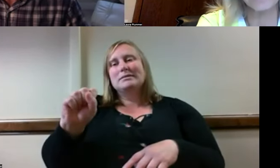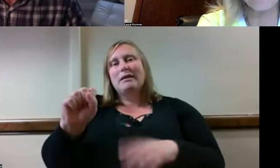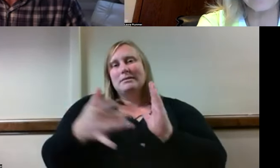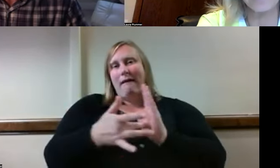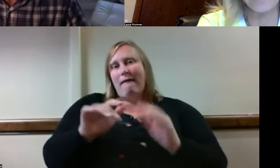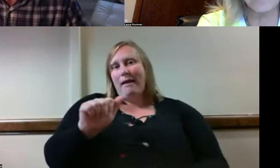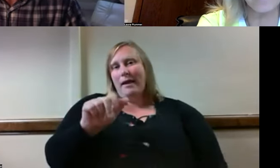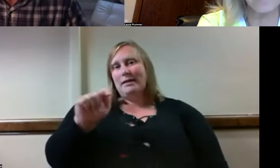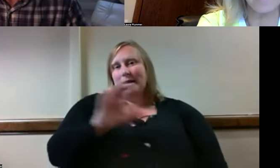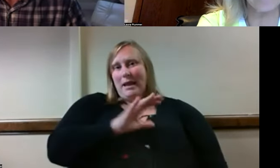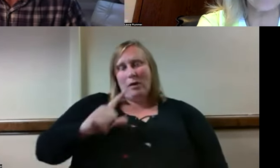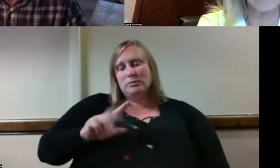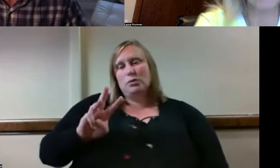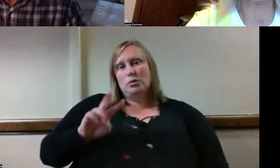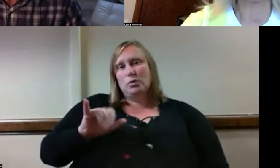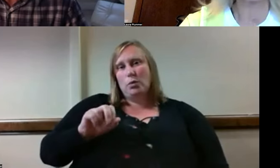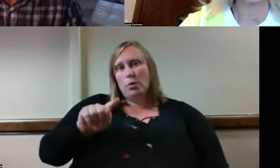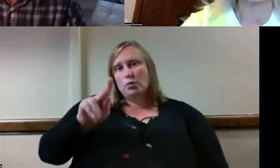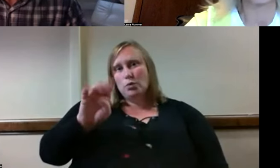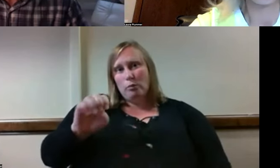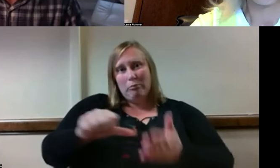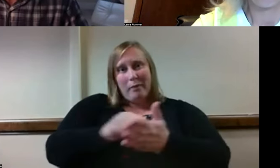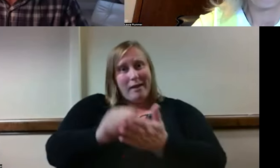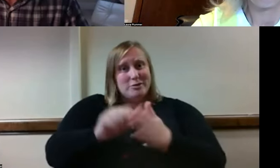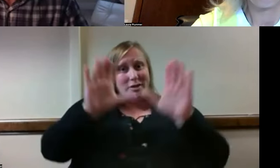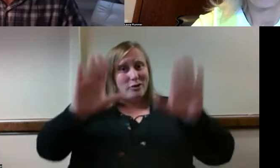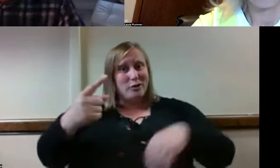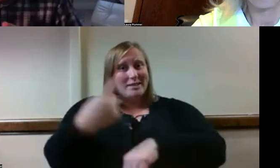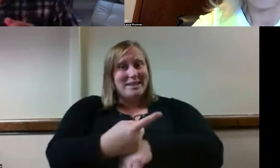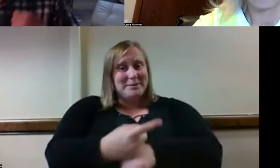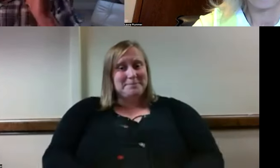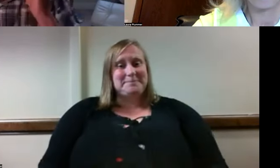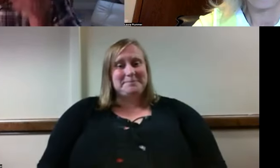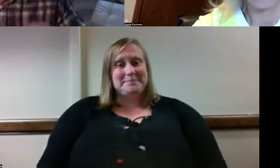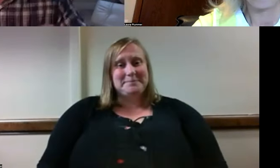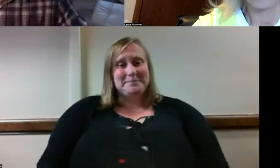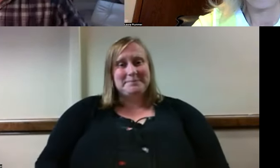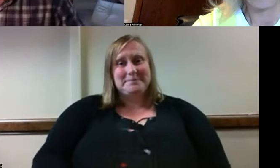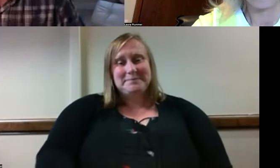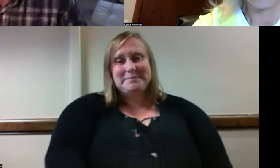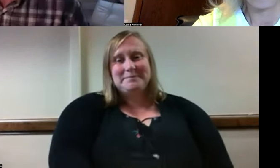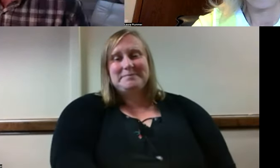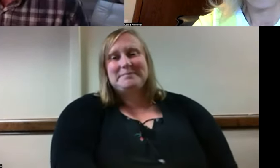thanks again for attending and have a great rest of your day. Thank you.